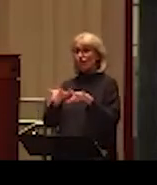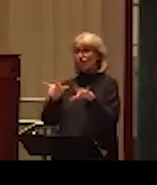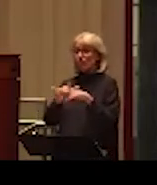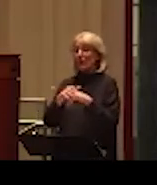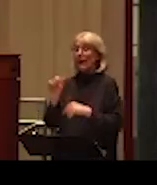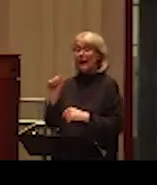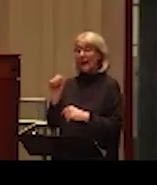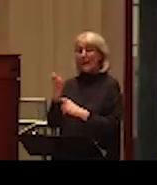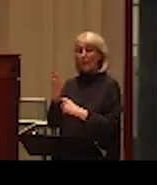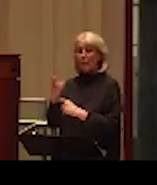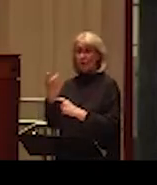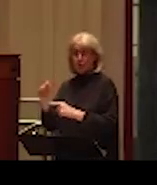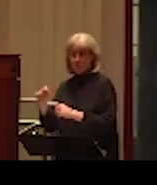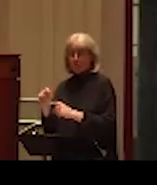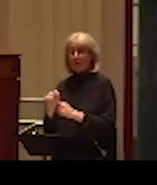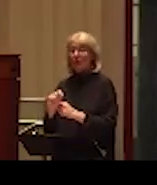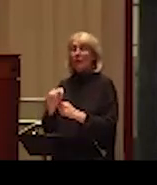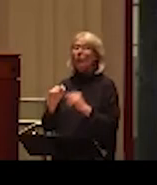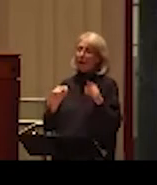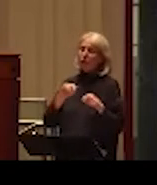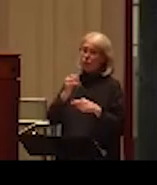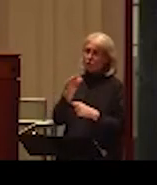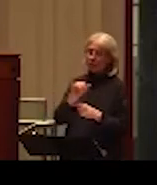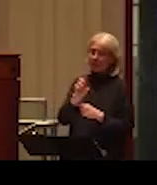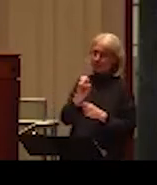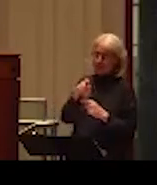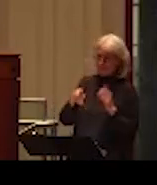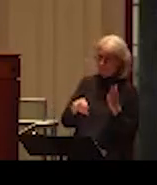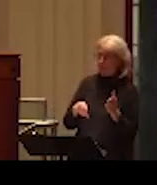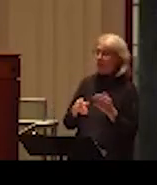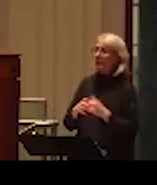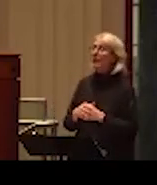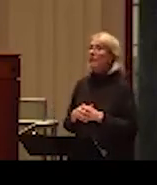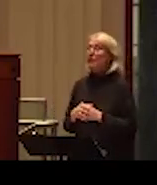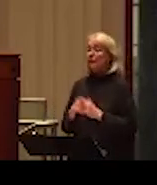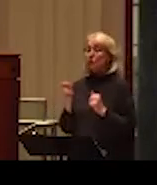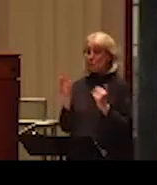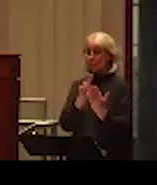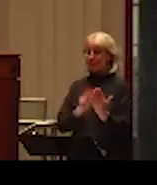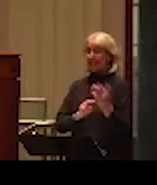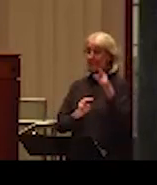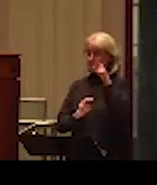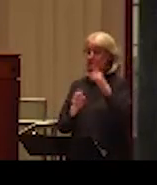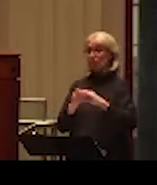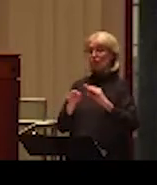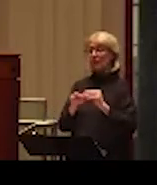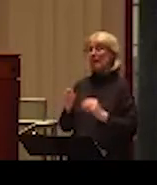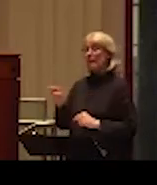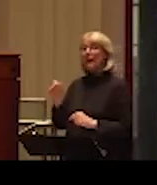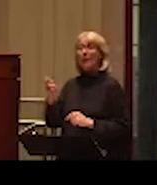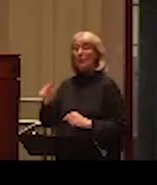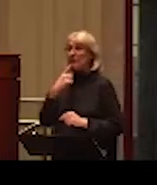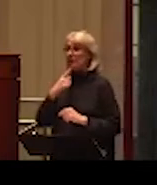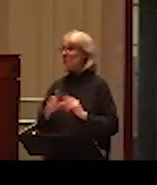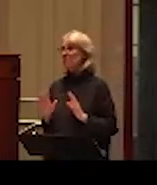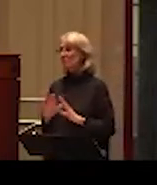actually, by Johnny Depp, where it is here, then, Amber Heard says that nobody will